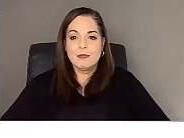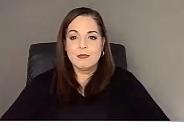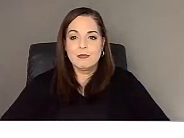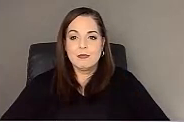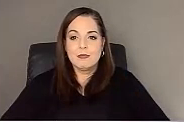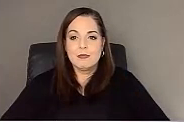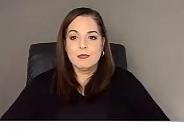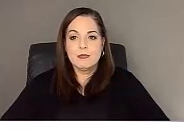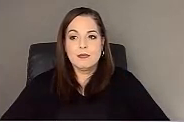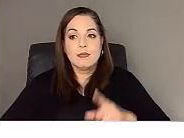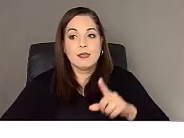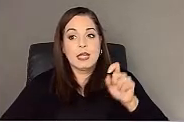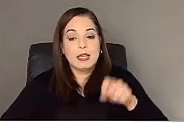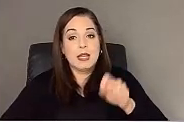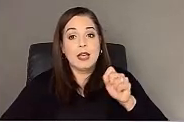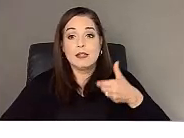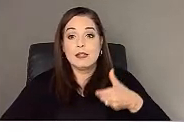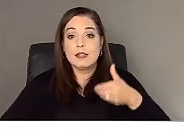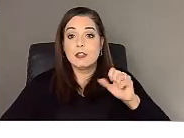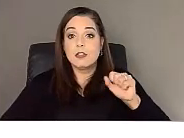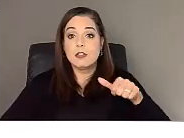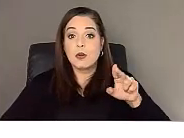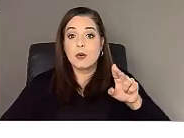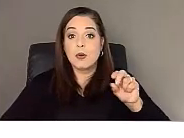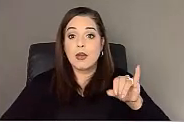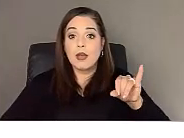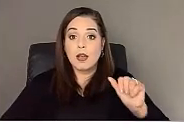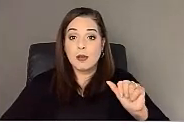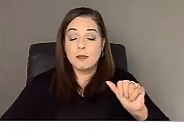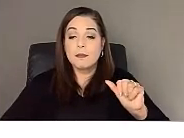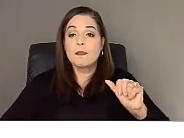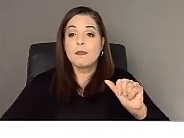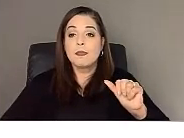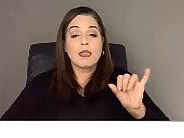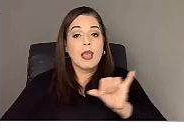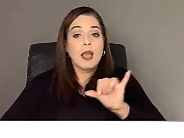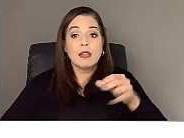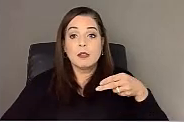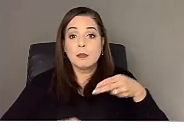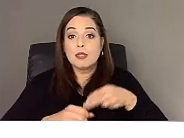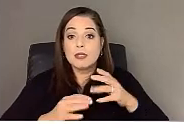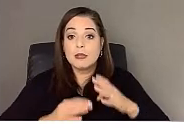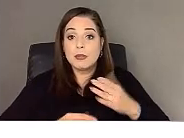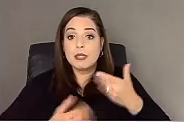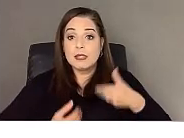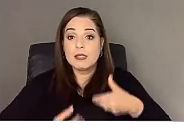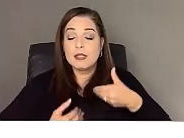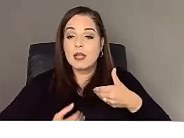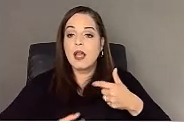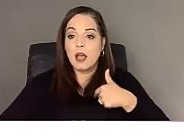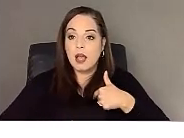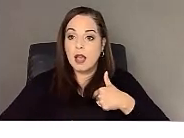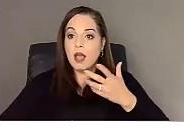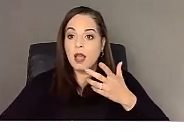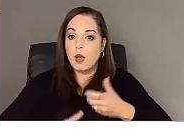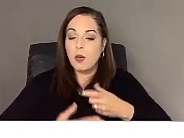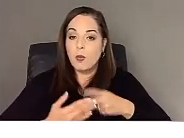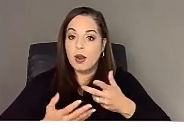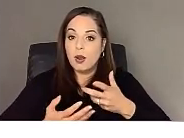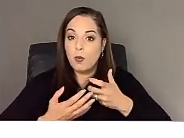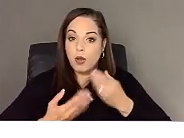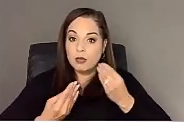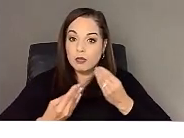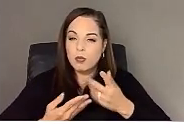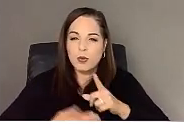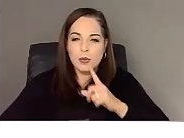Yeah. So this is Sequoia and, um, as a participant, what I'd like to bring, what, what